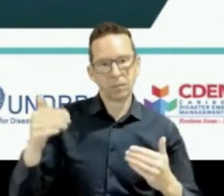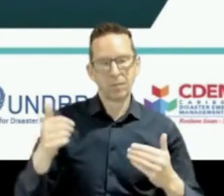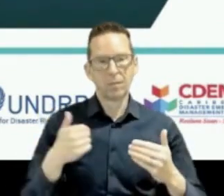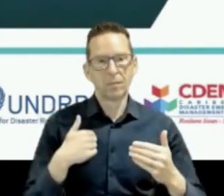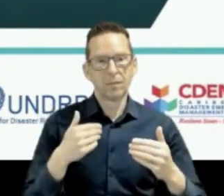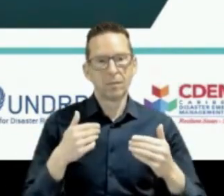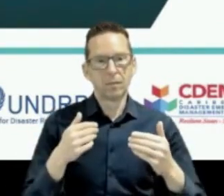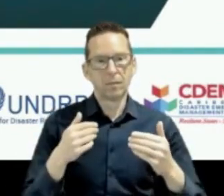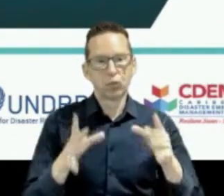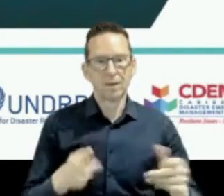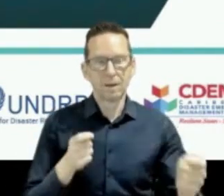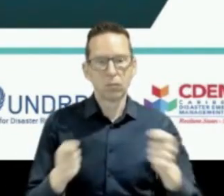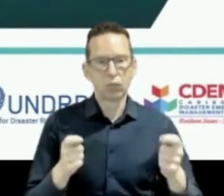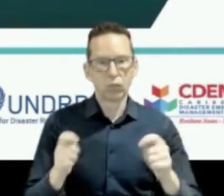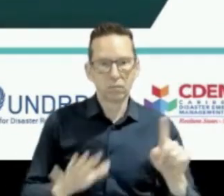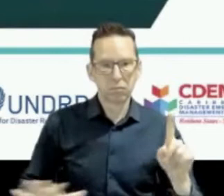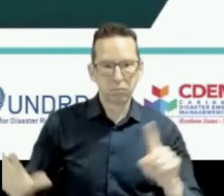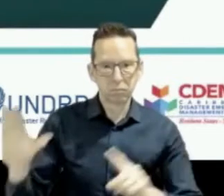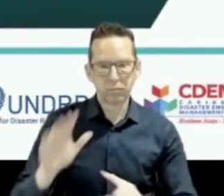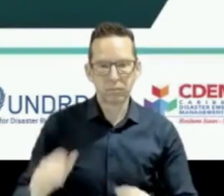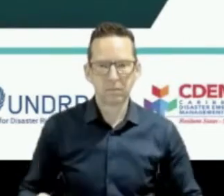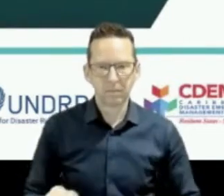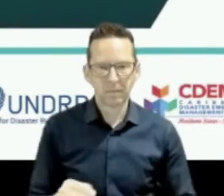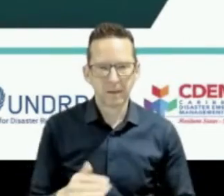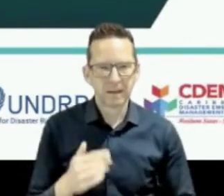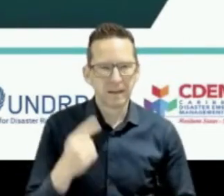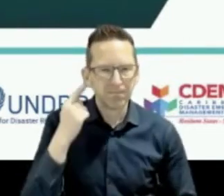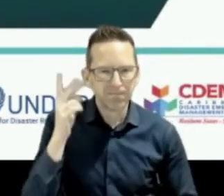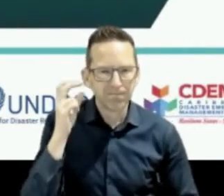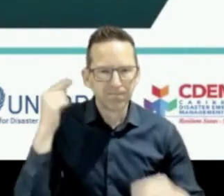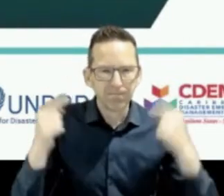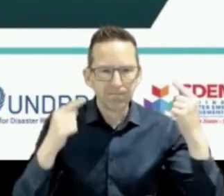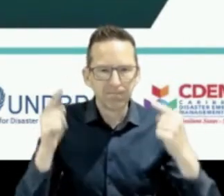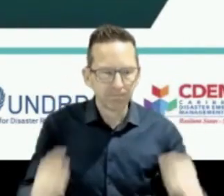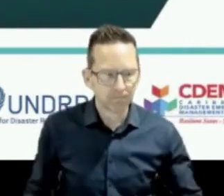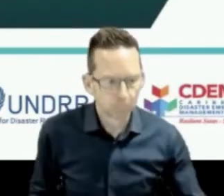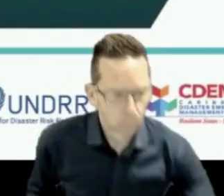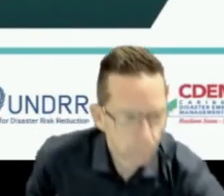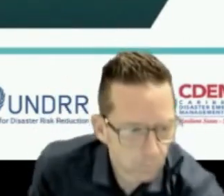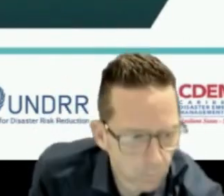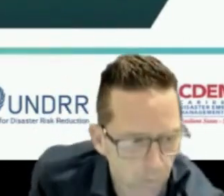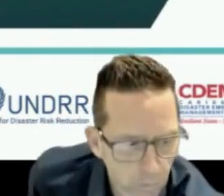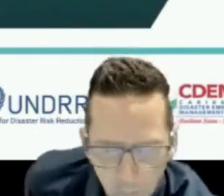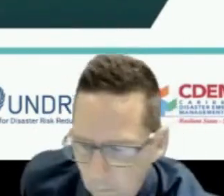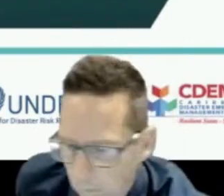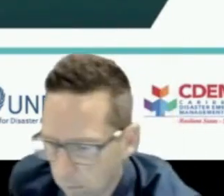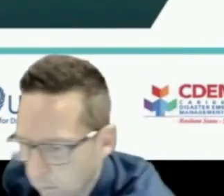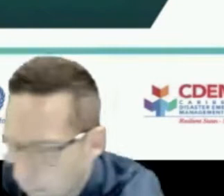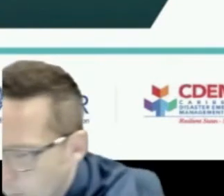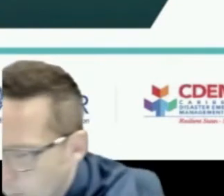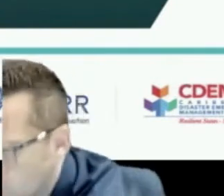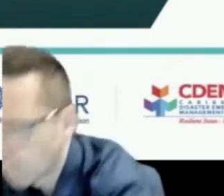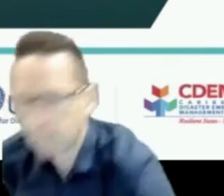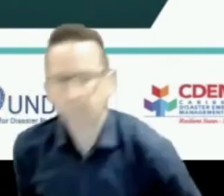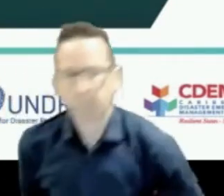And I'm going to be speaking today on efforts to improve lighting detection, awareness, and safety in the Caribbean. And I'd like to say thank